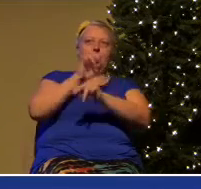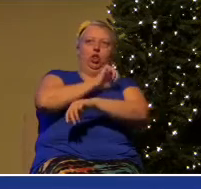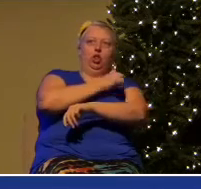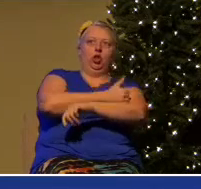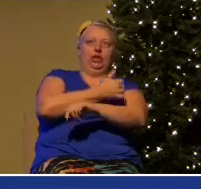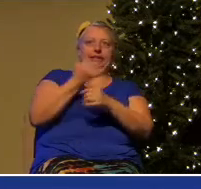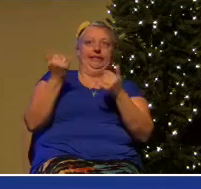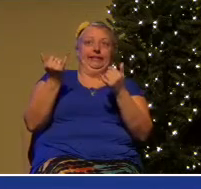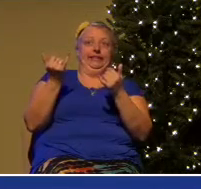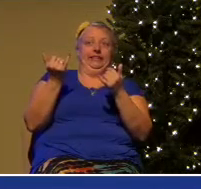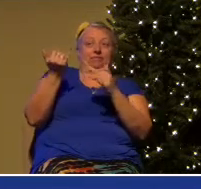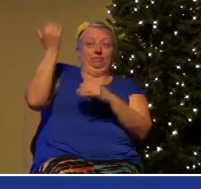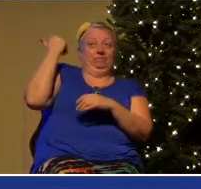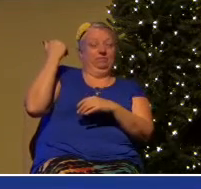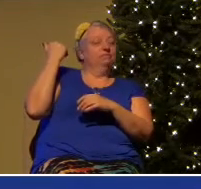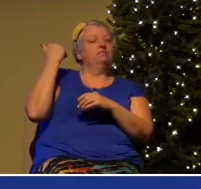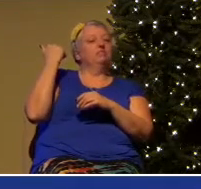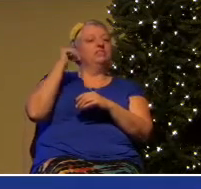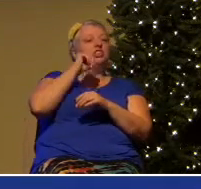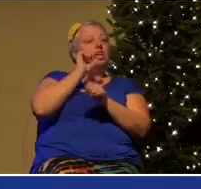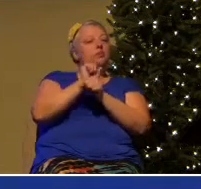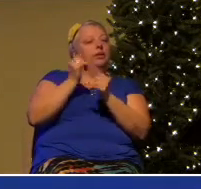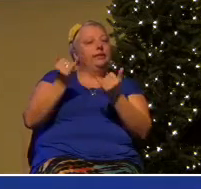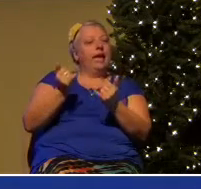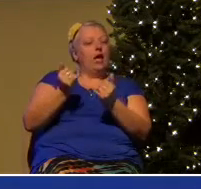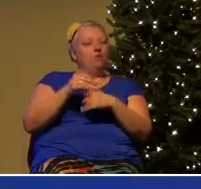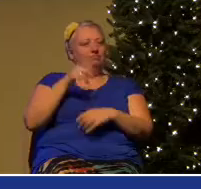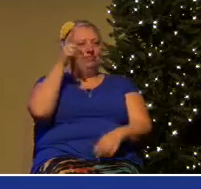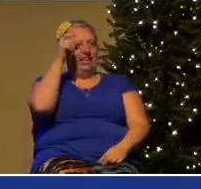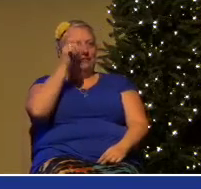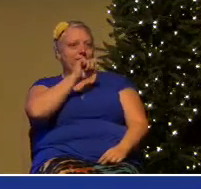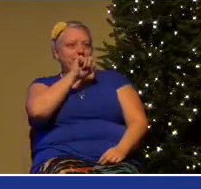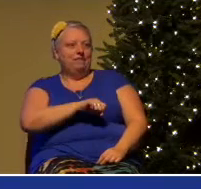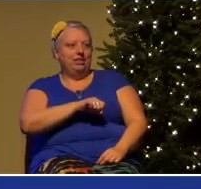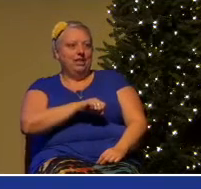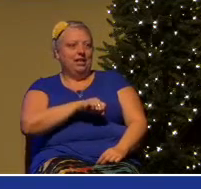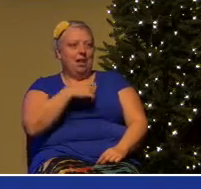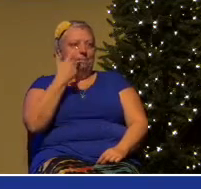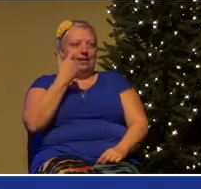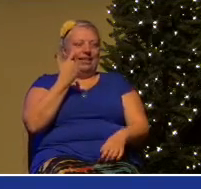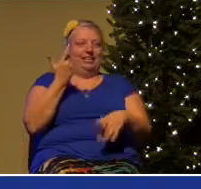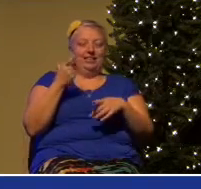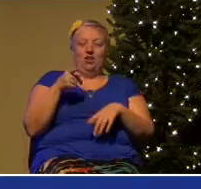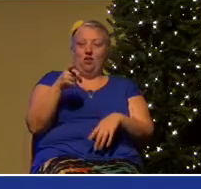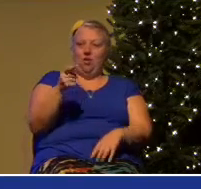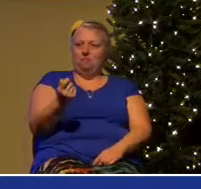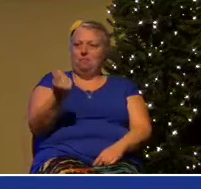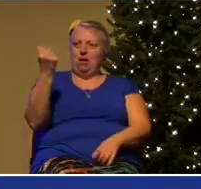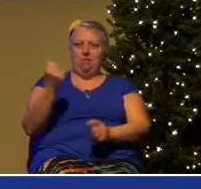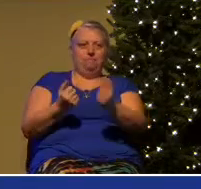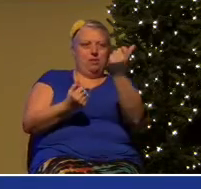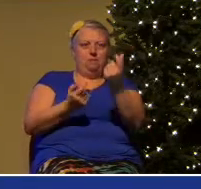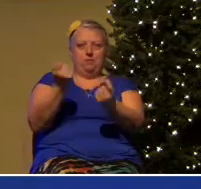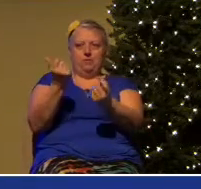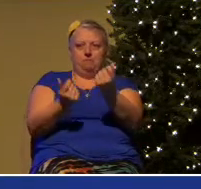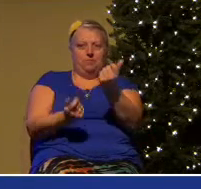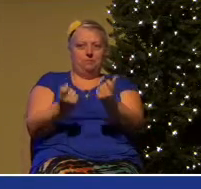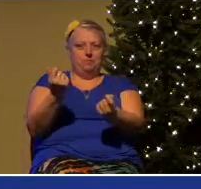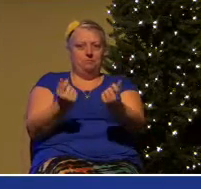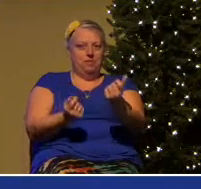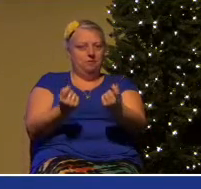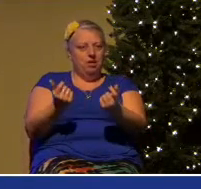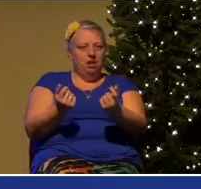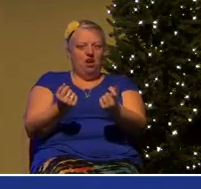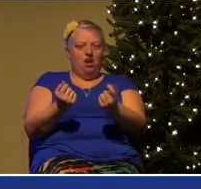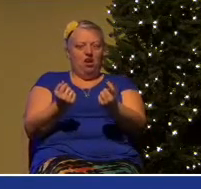loves it because now he can pick people off one after the other because nobody has lived long enough to know what the outcome will be